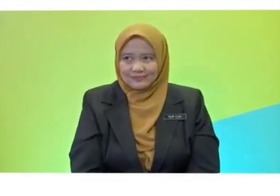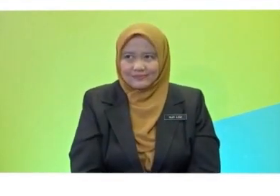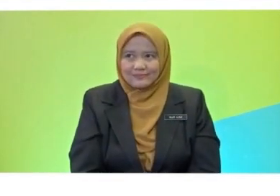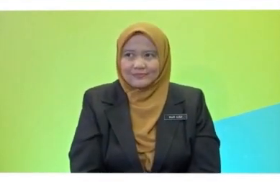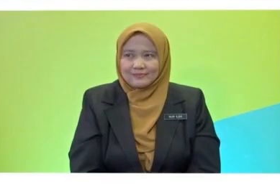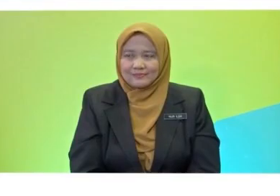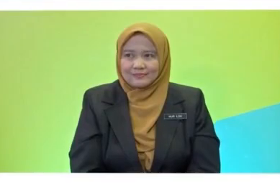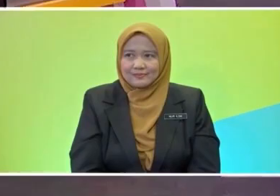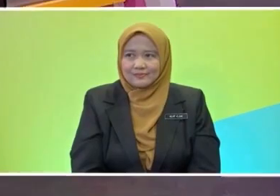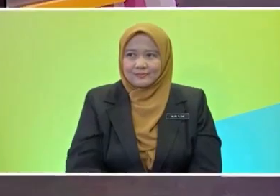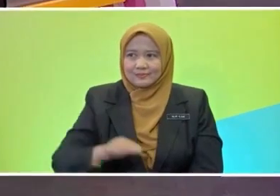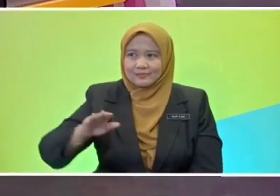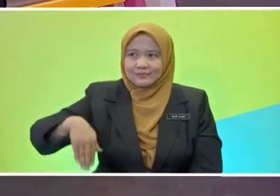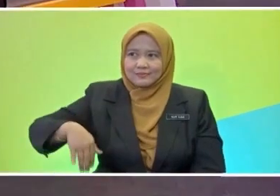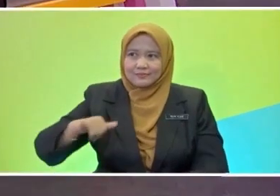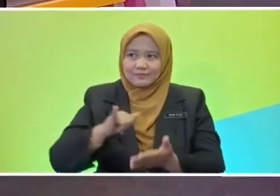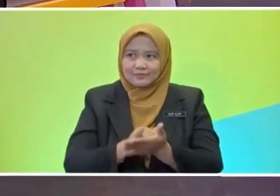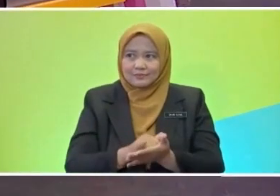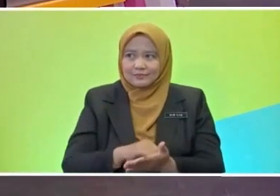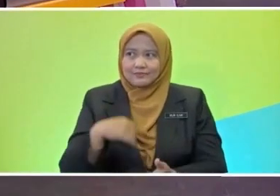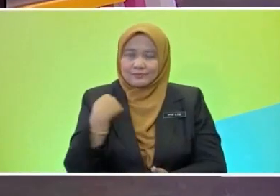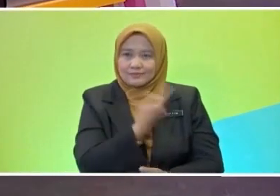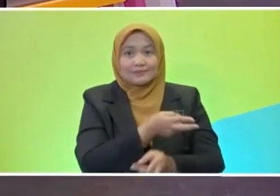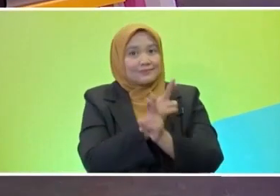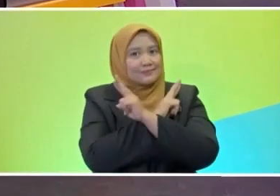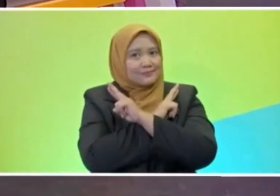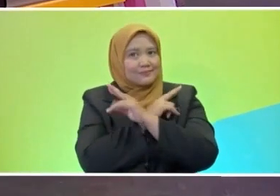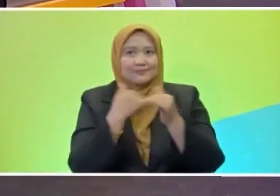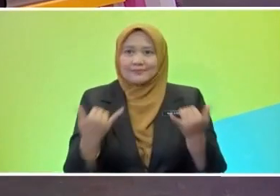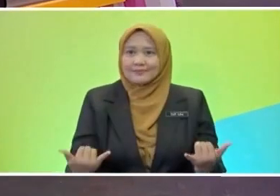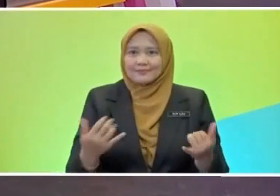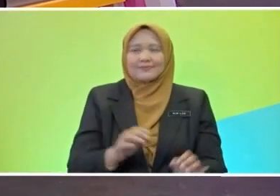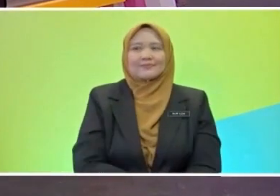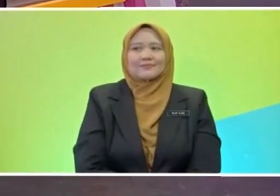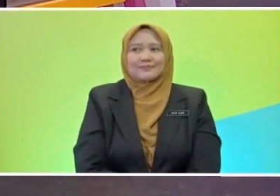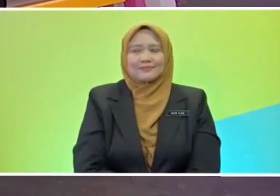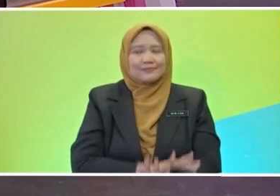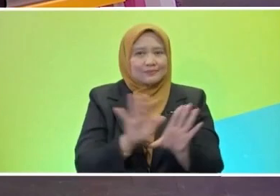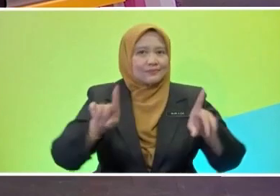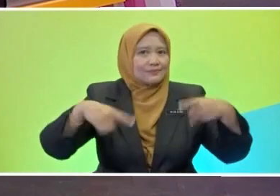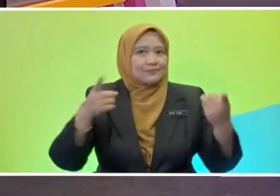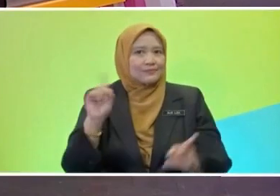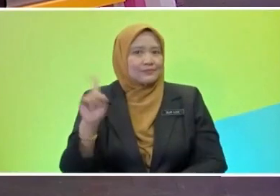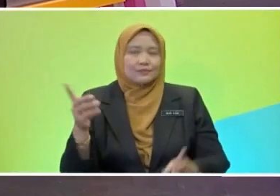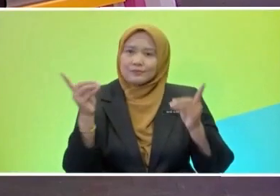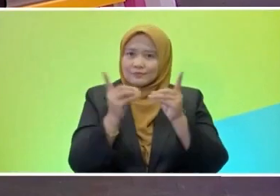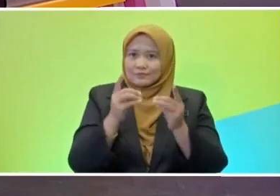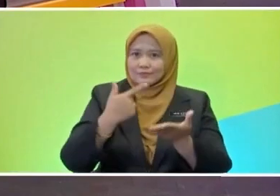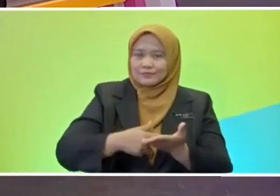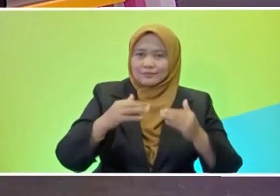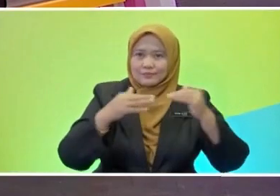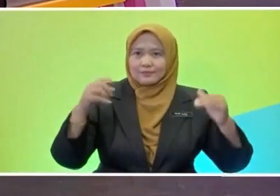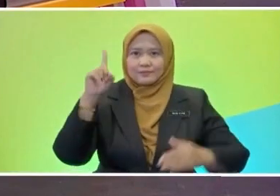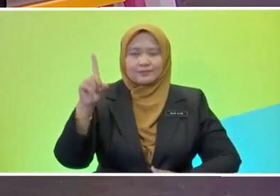go. Before that, before we proceed any further, teacher, is it okay to take a short break? Of course. Okay, for our friends watching at home, don't go anywhere. I'll see you right back here at Tahap